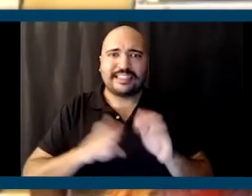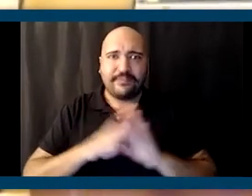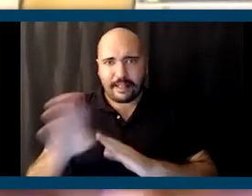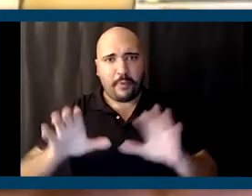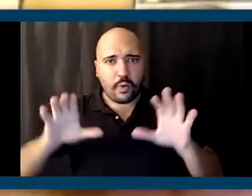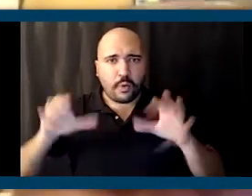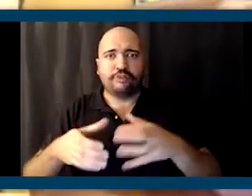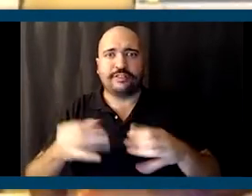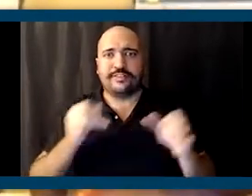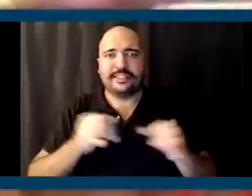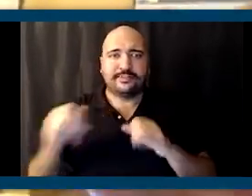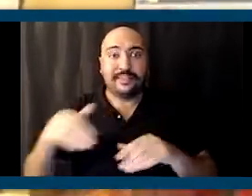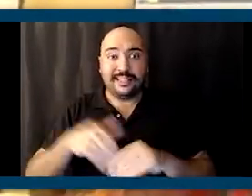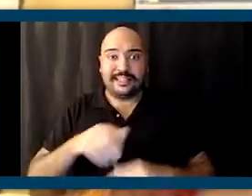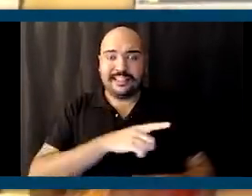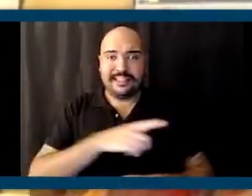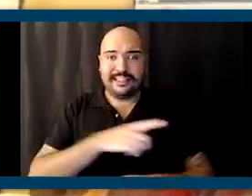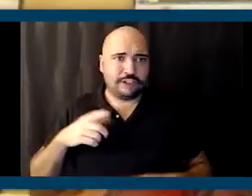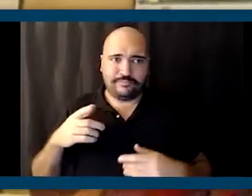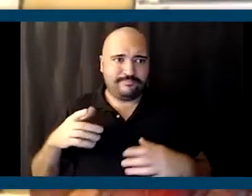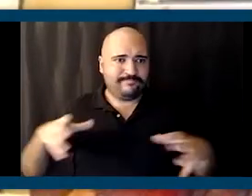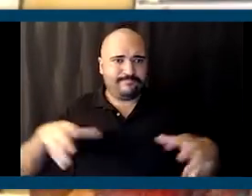individuals in the legislature that are not just